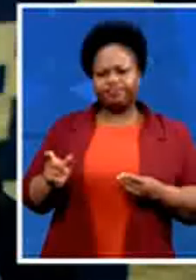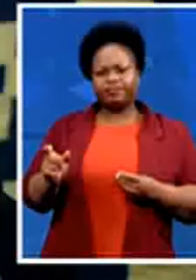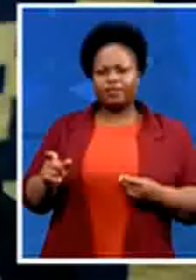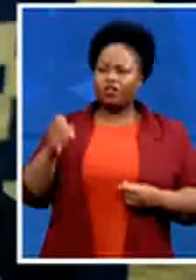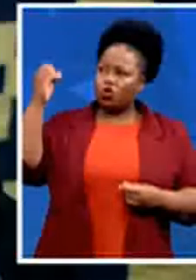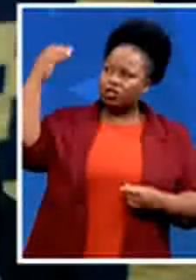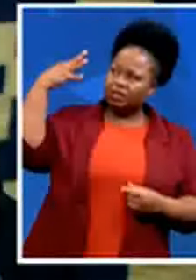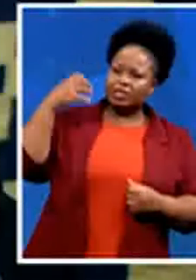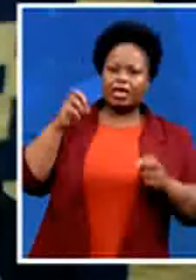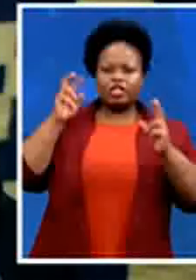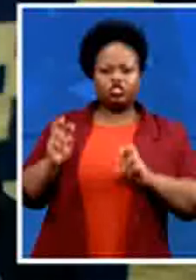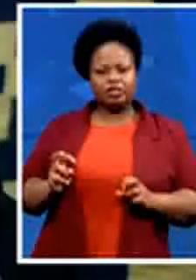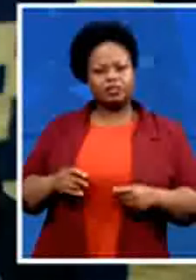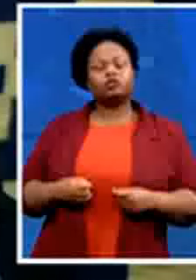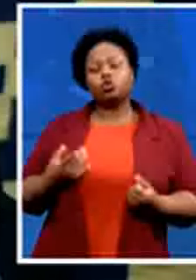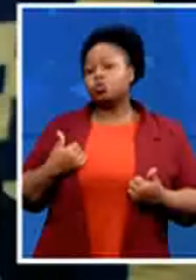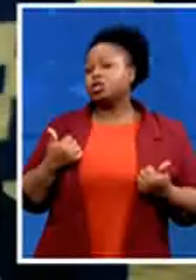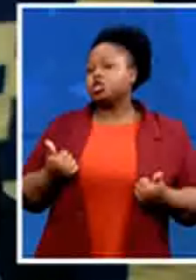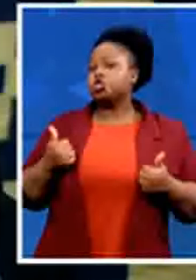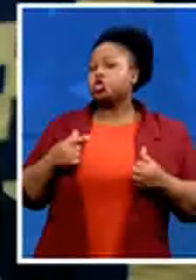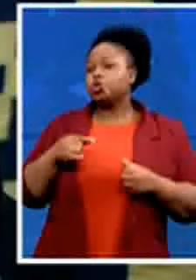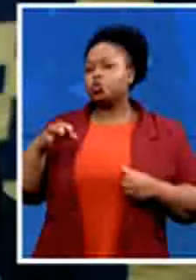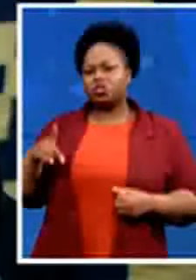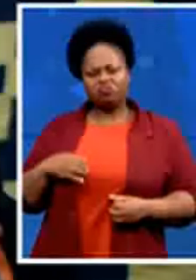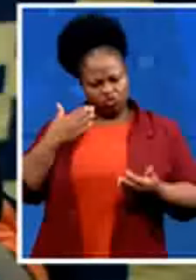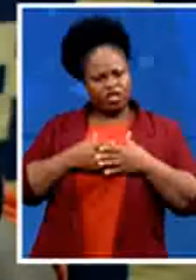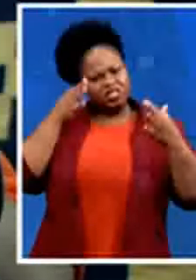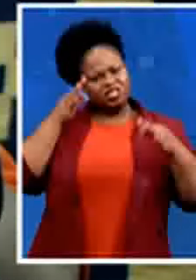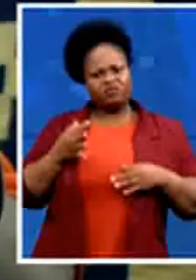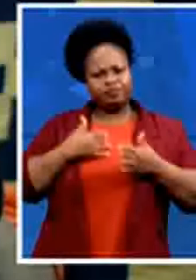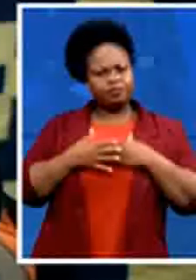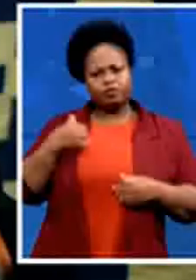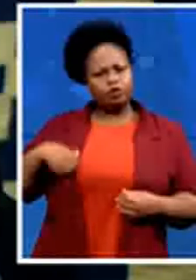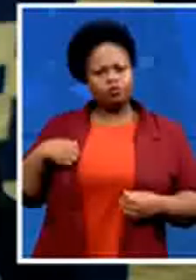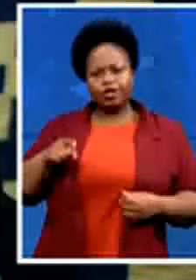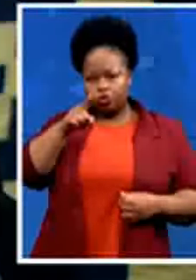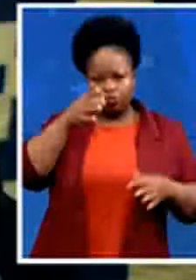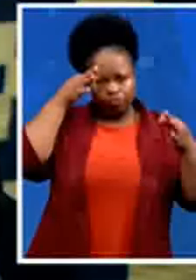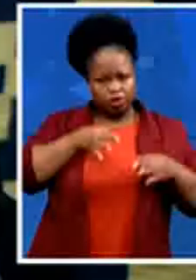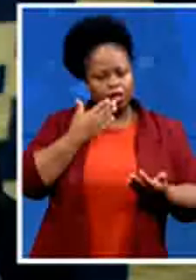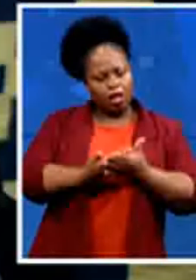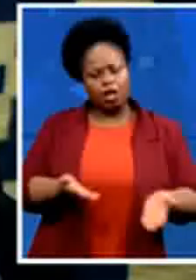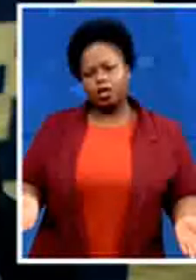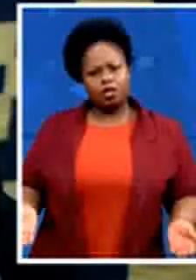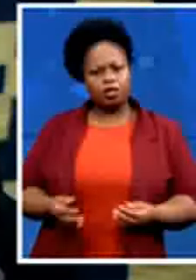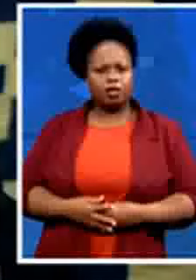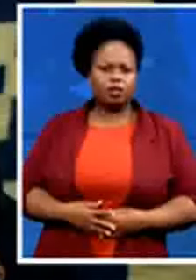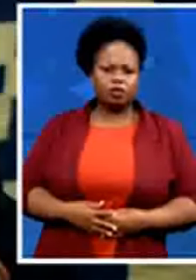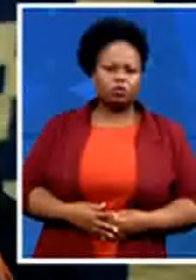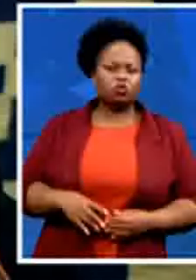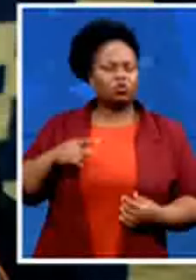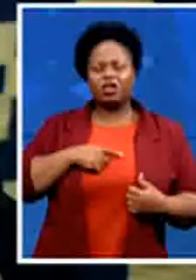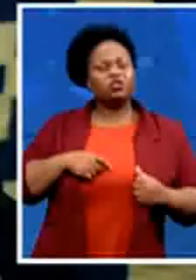you cannot take a decision in any municipality today without overlaying that decision with the